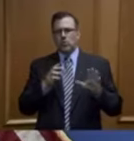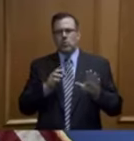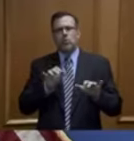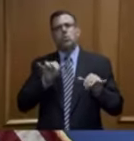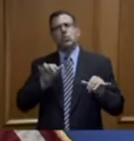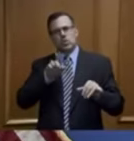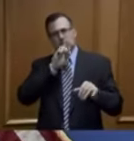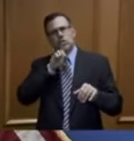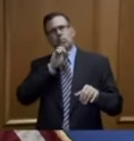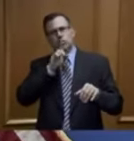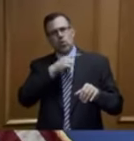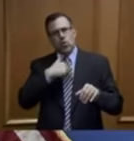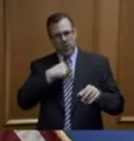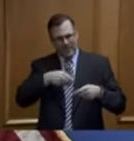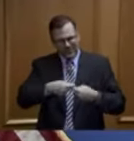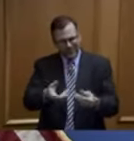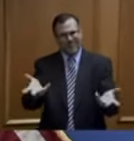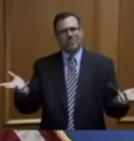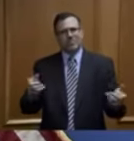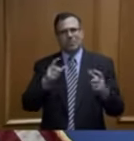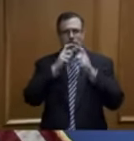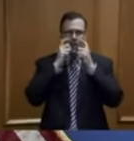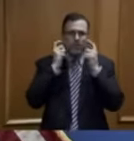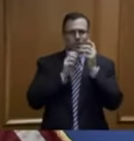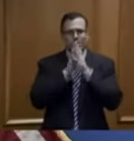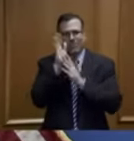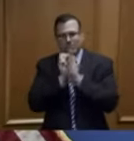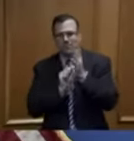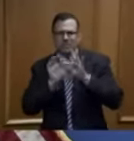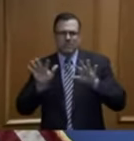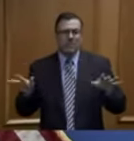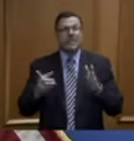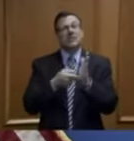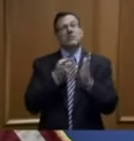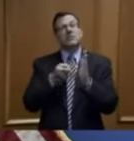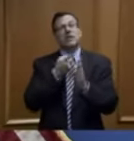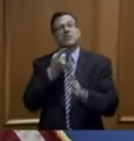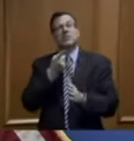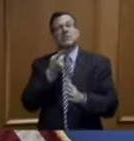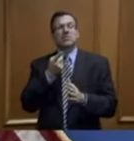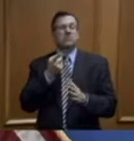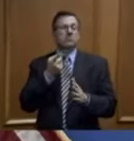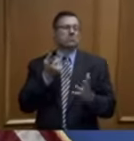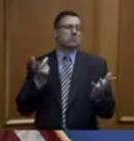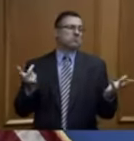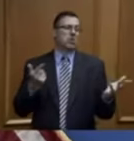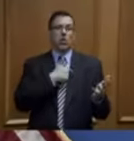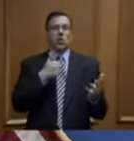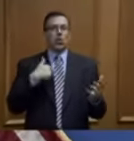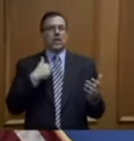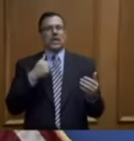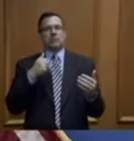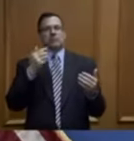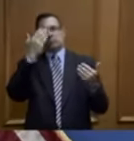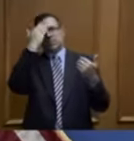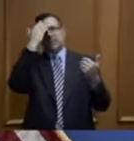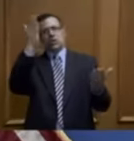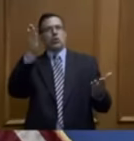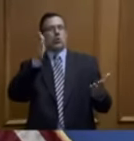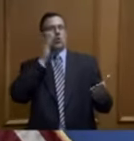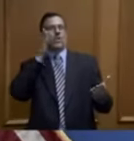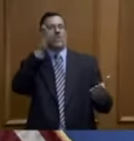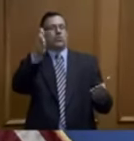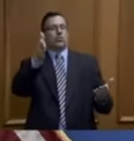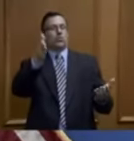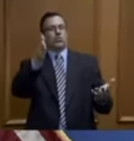the protection they needed, especially going into an unknown environment of COVID in which we didn't know what the extent of it would